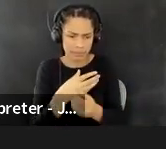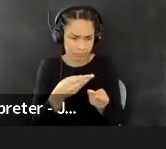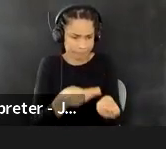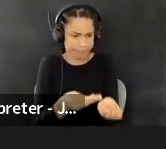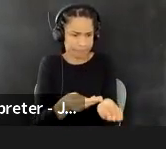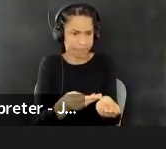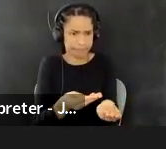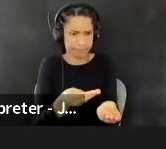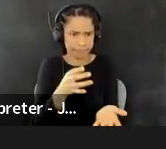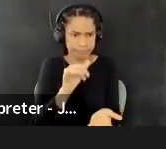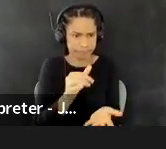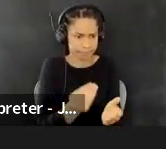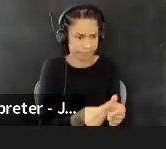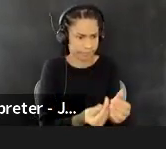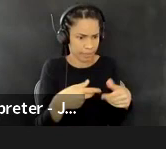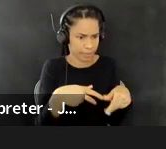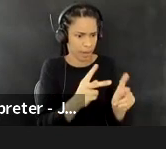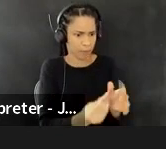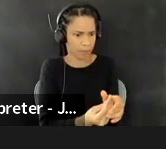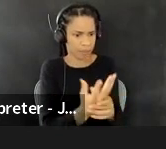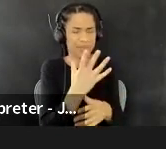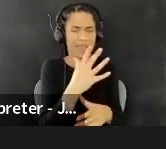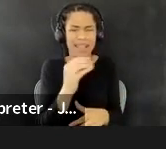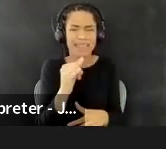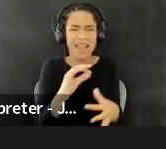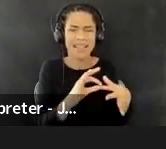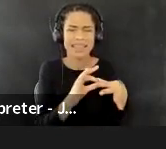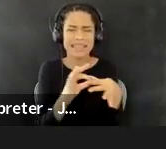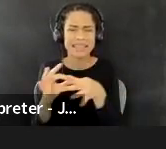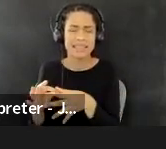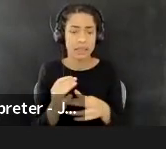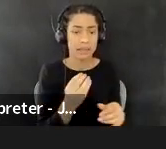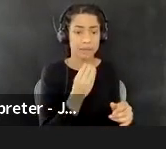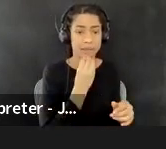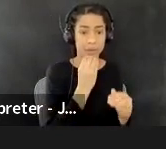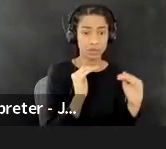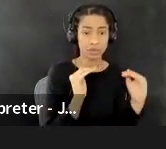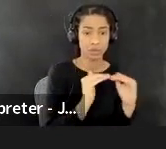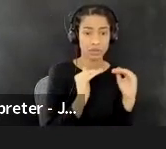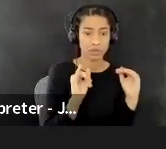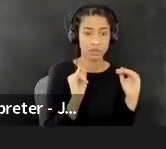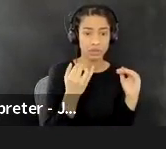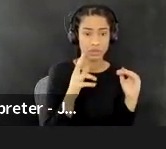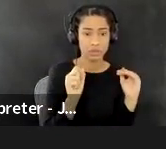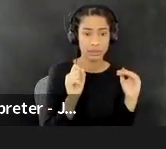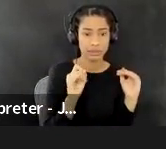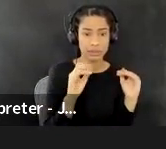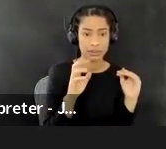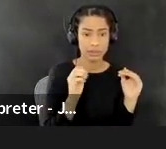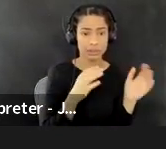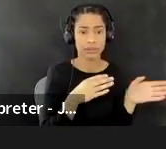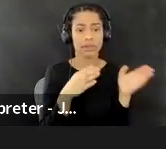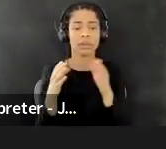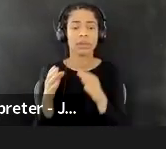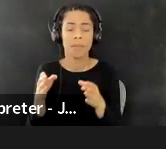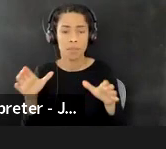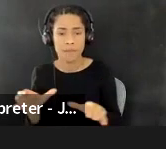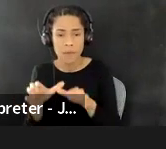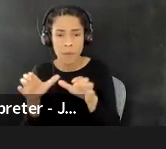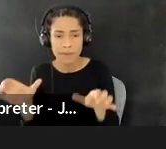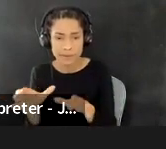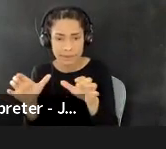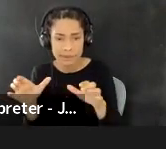uh, all the, the link between food justice and, um, performance in terms of the critical